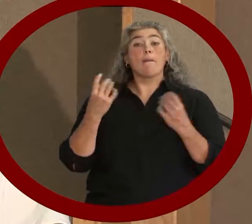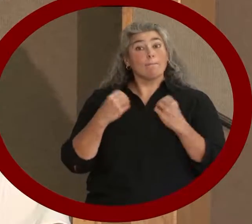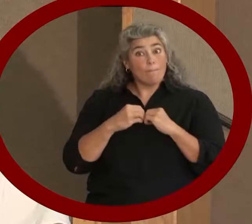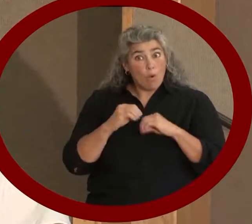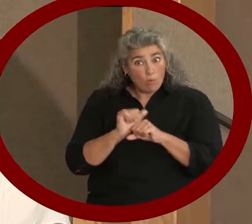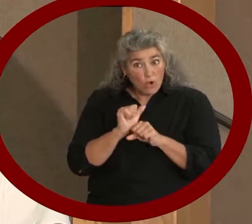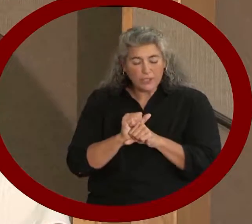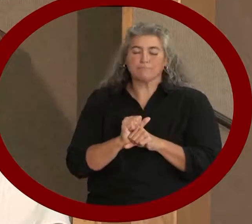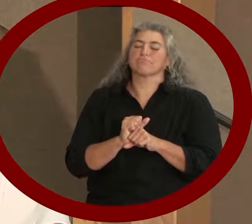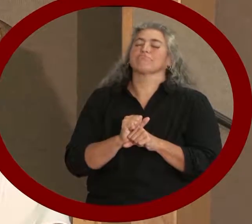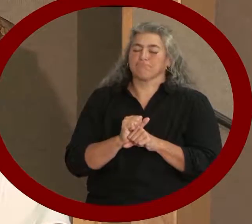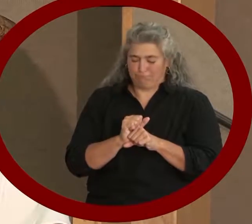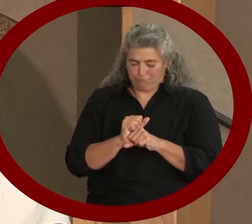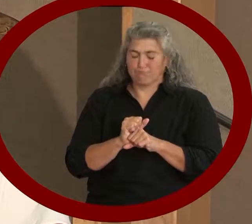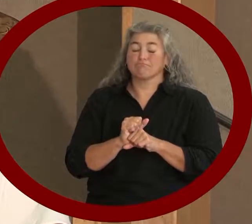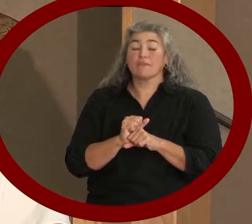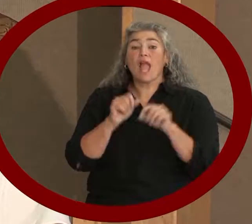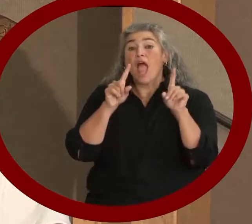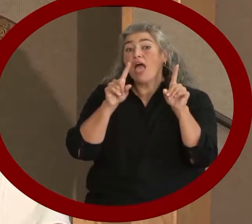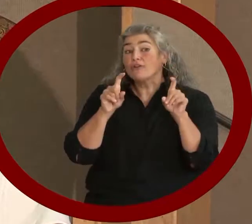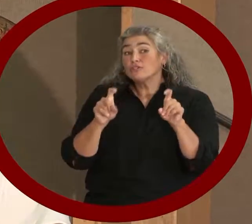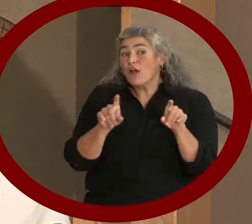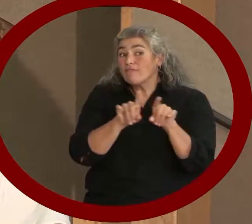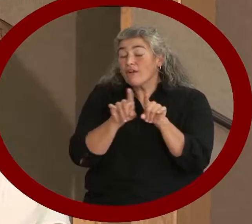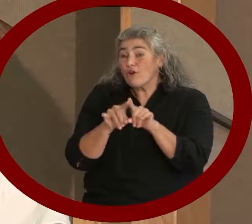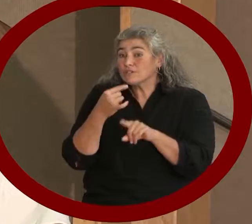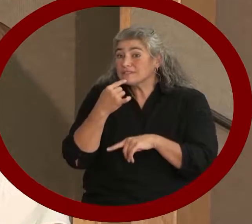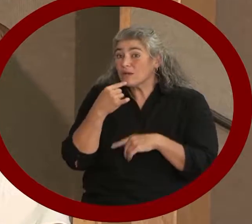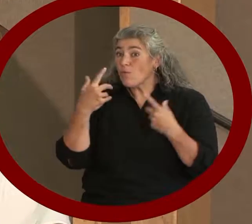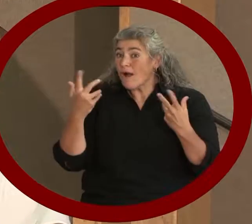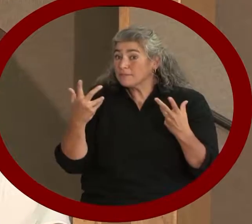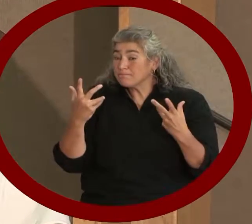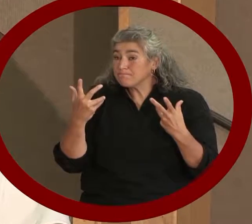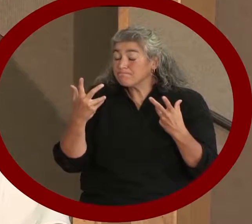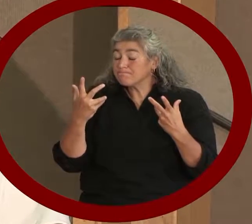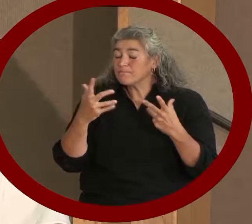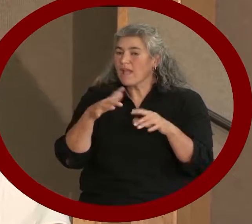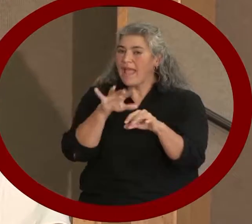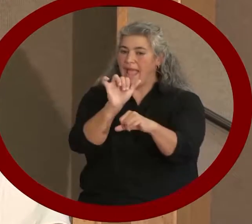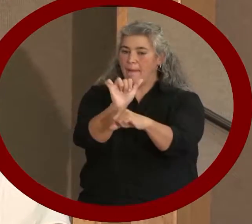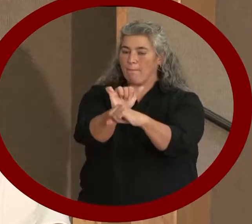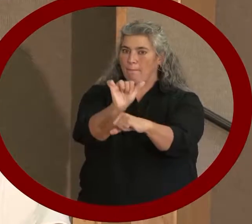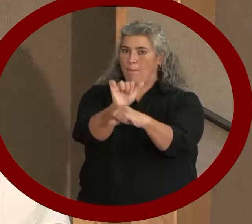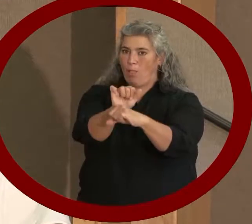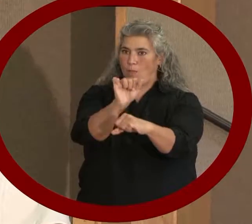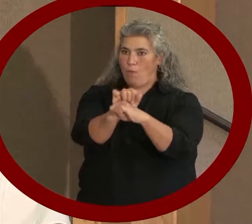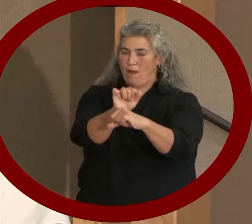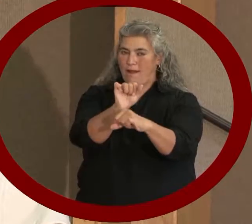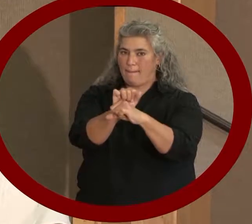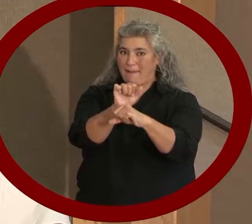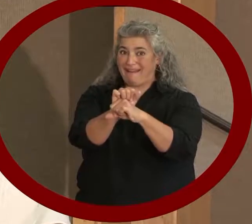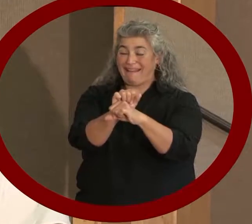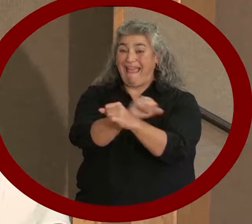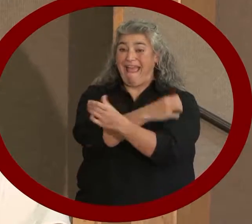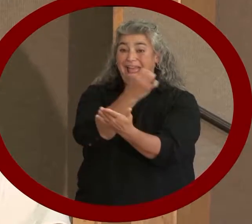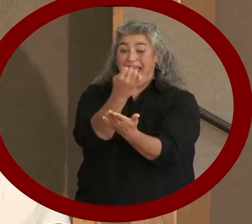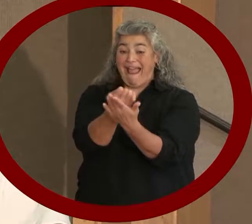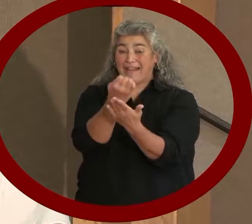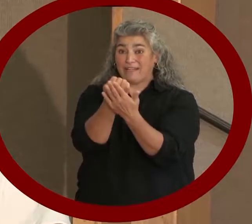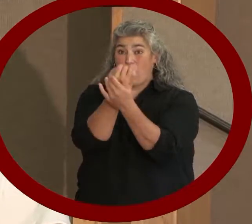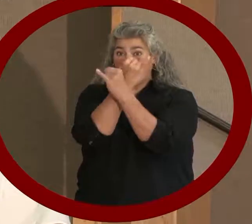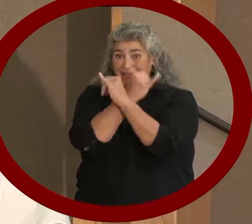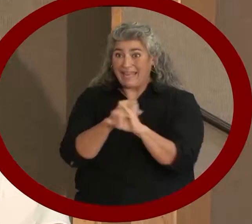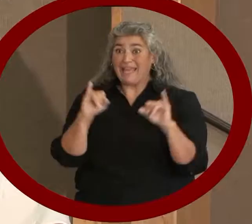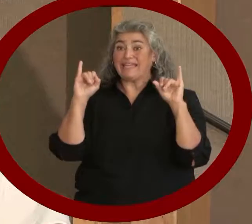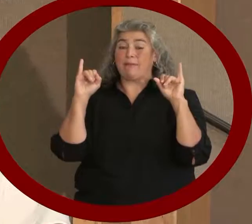do. The survey results showed employment, achieving economic independence, and removing